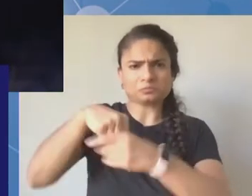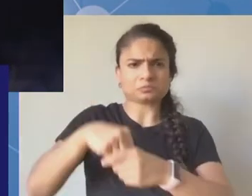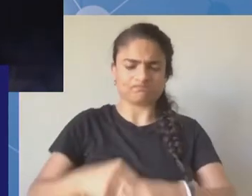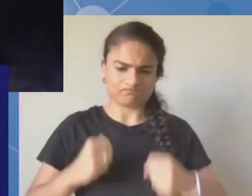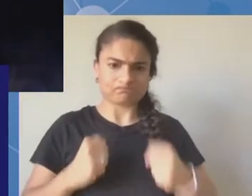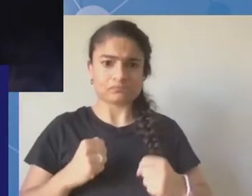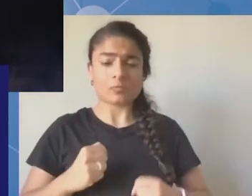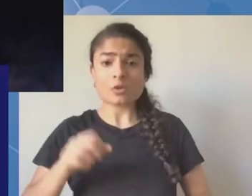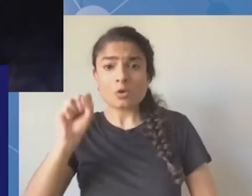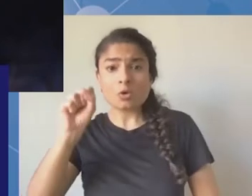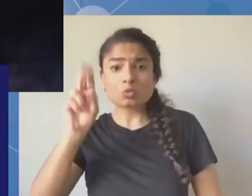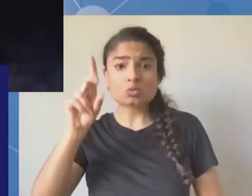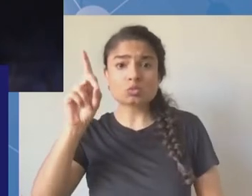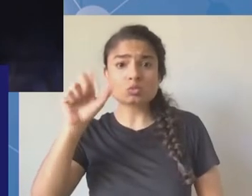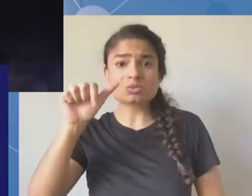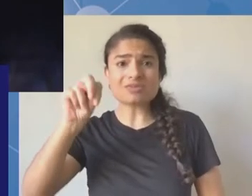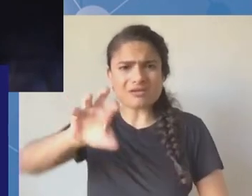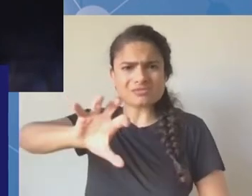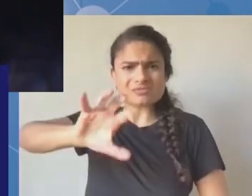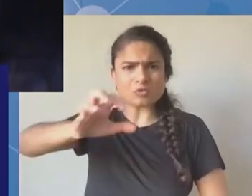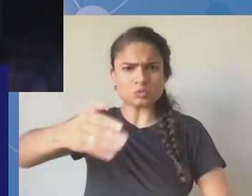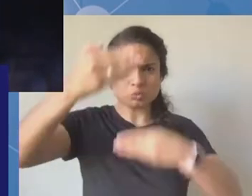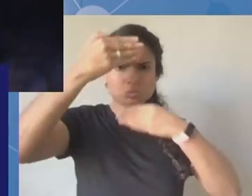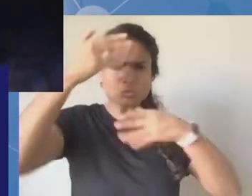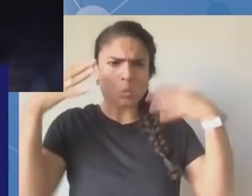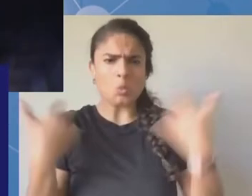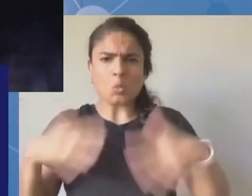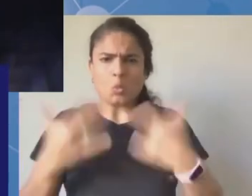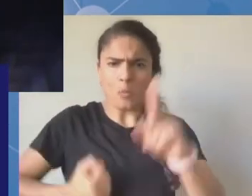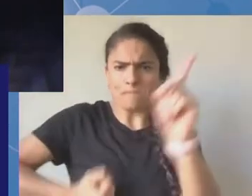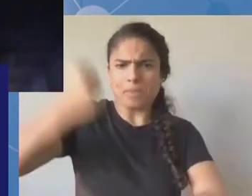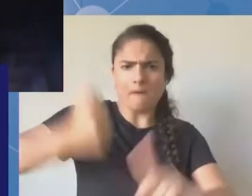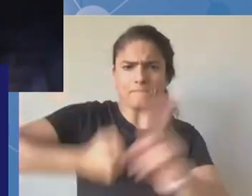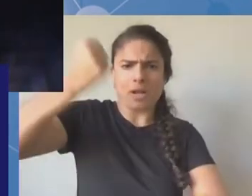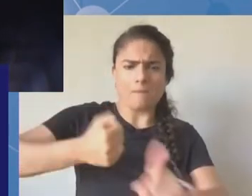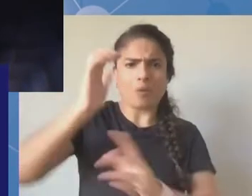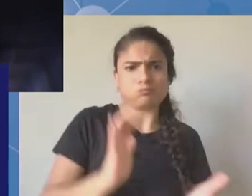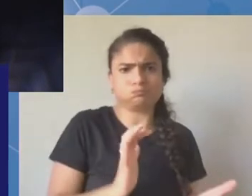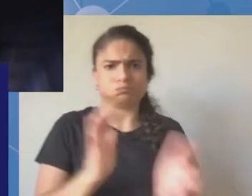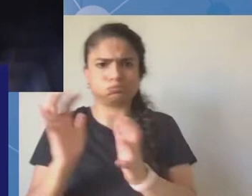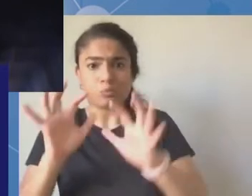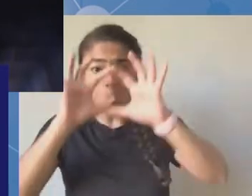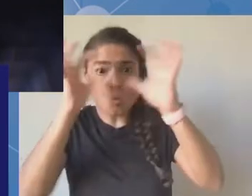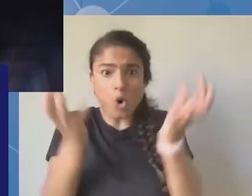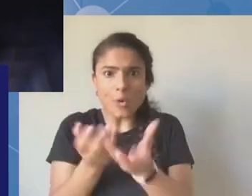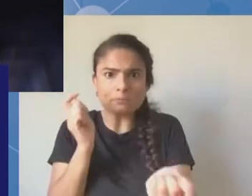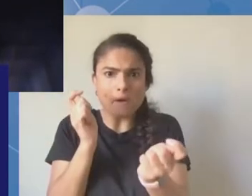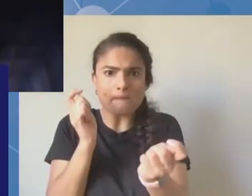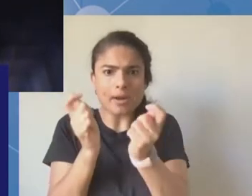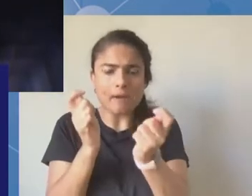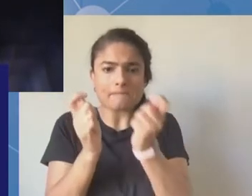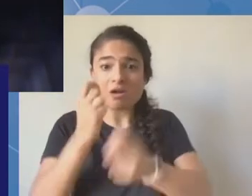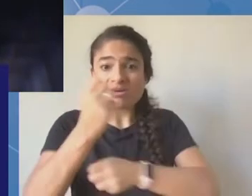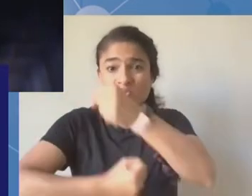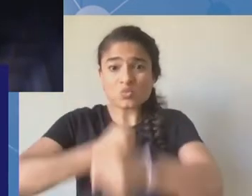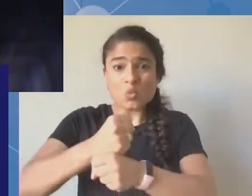history of shutting down the internet. I have attended the sessions of this IGF Poland, and by the way, thank you so much